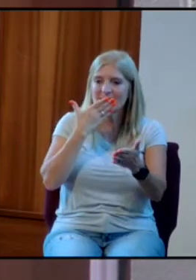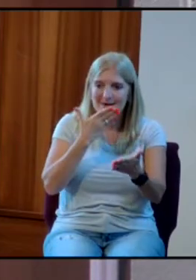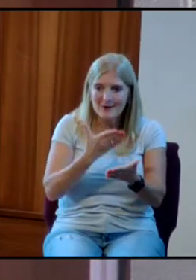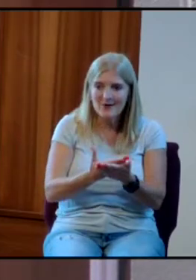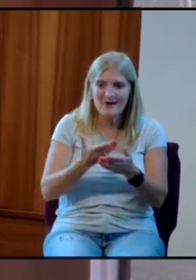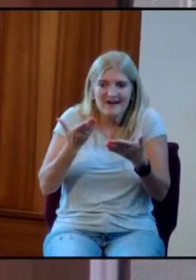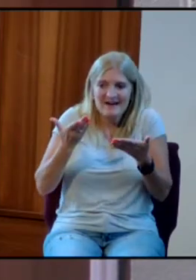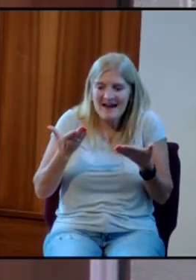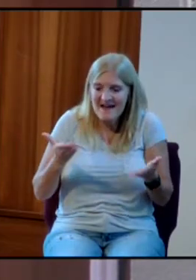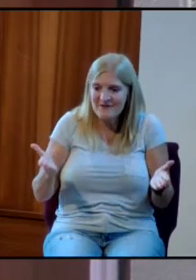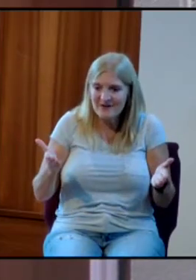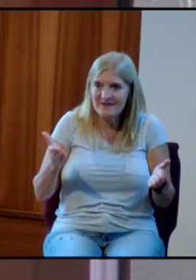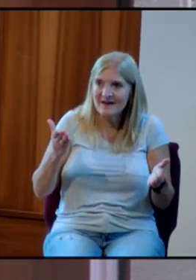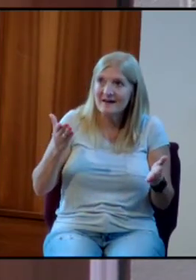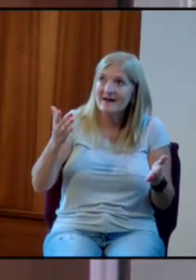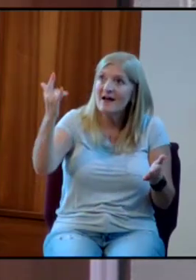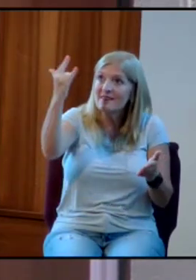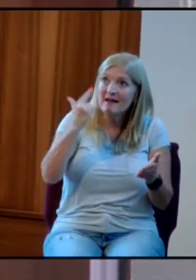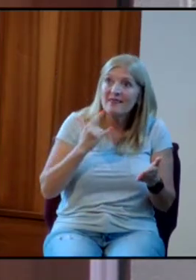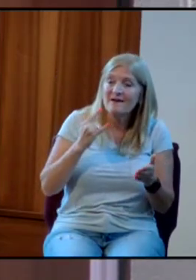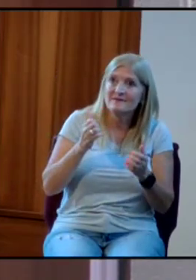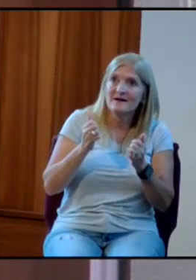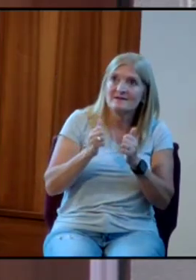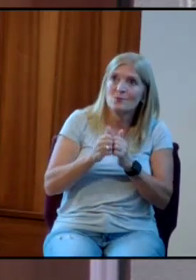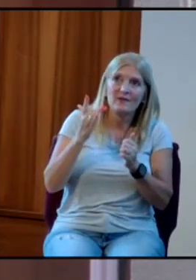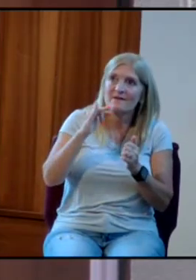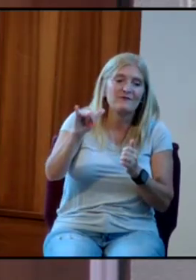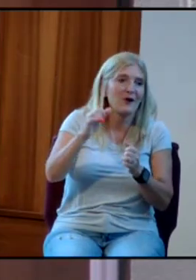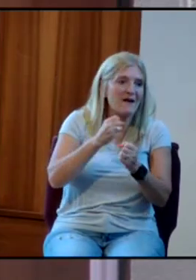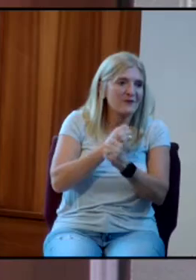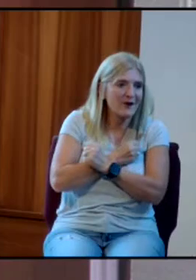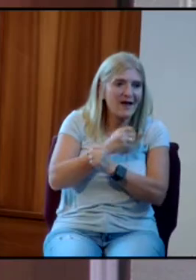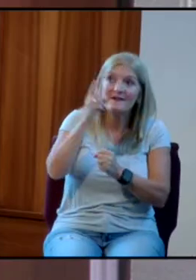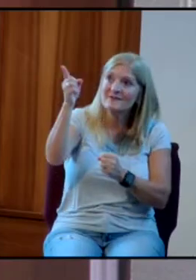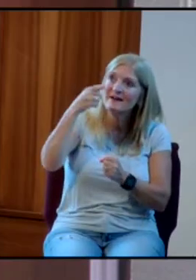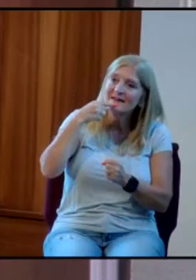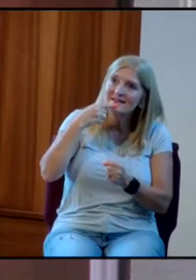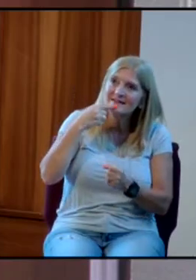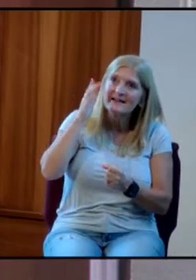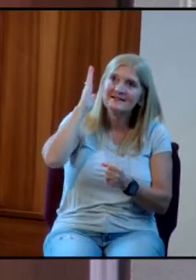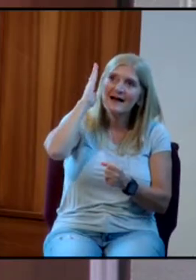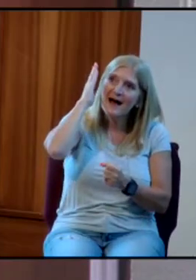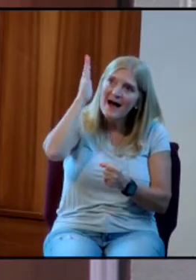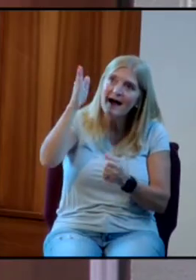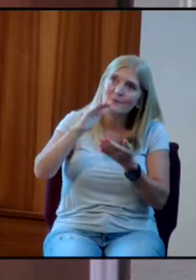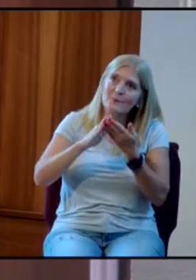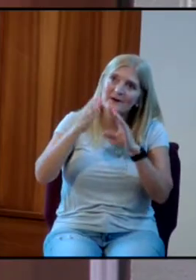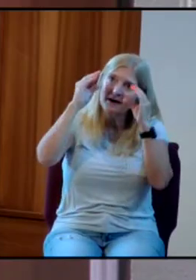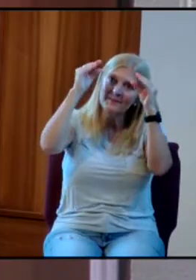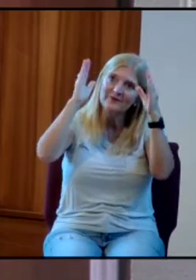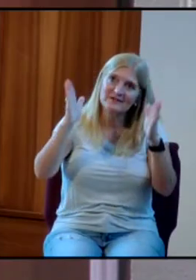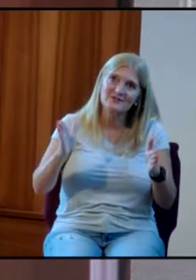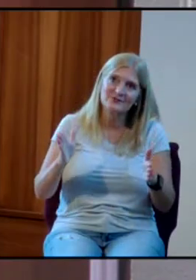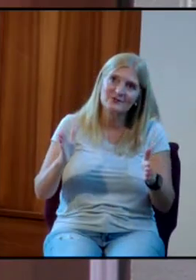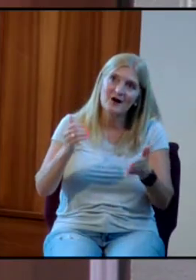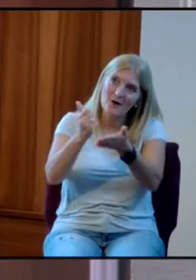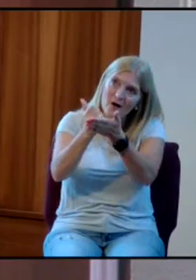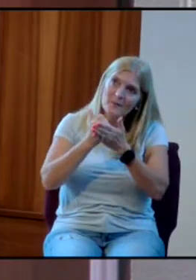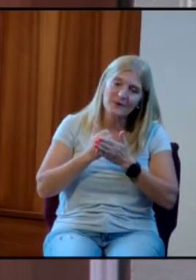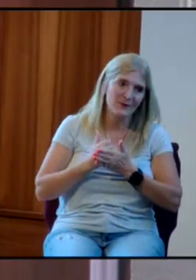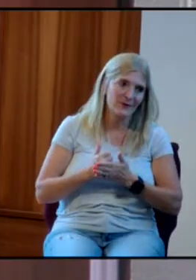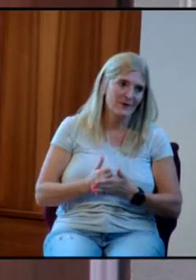does, the God who loves us with an infinite love, he says, I know how this works and I'll teach you.